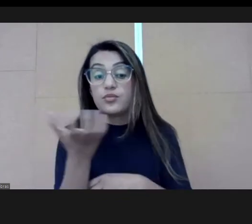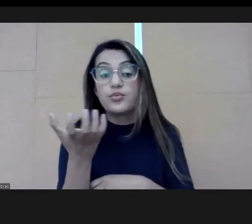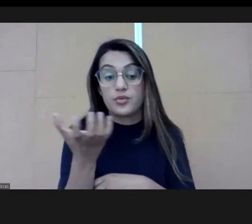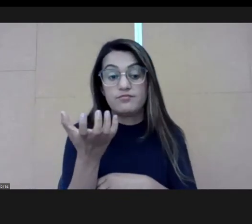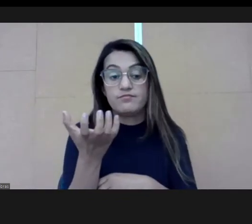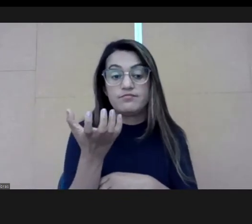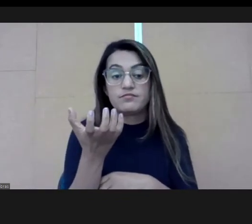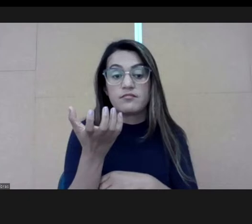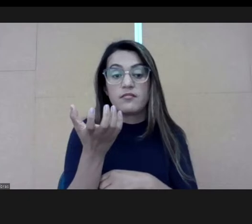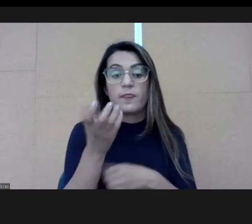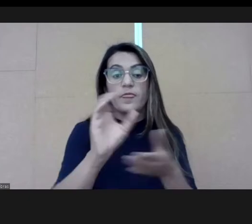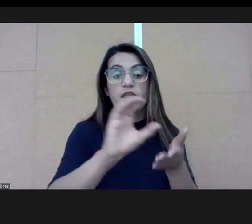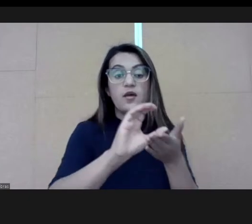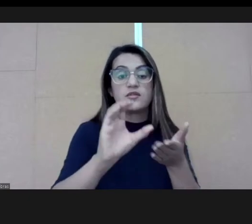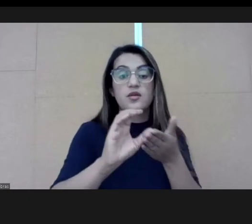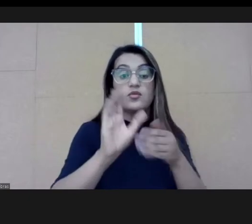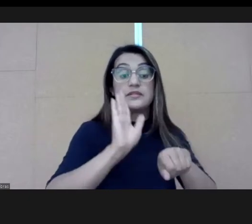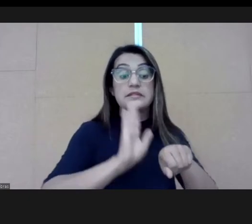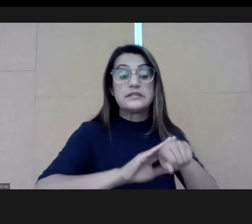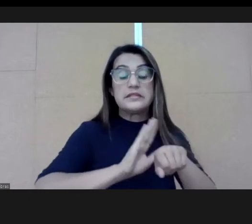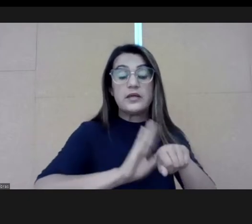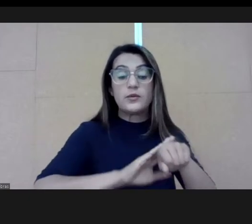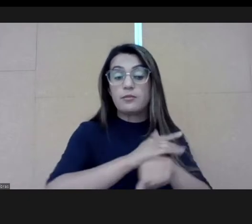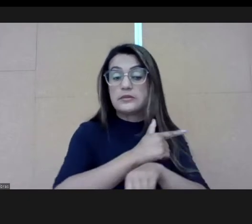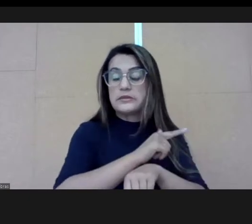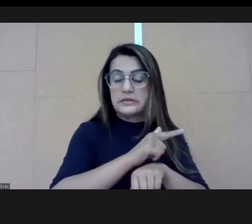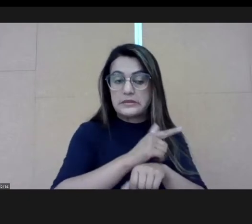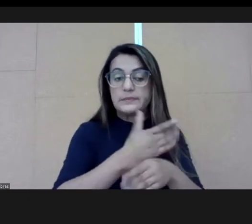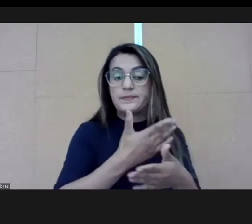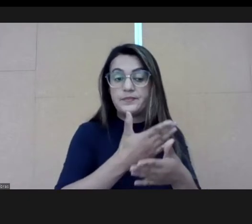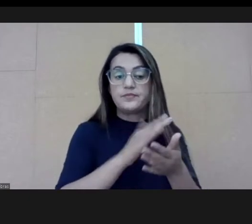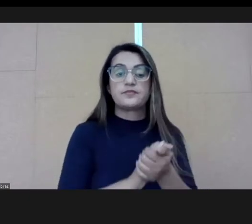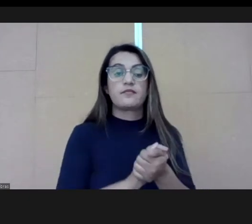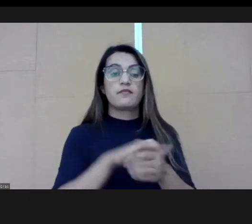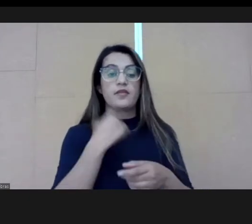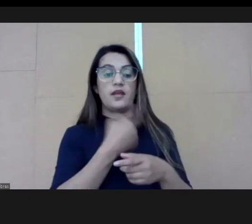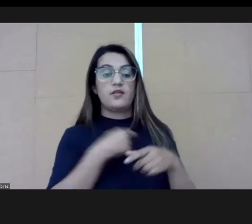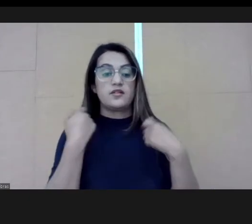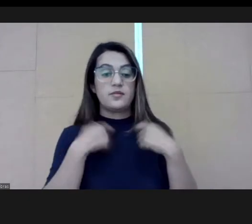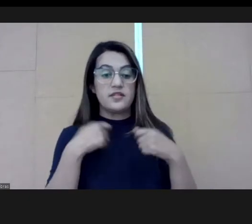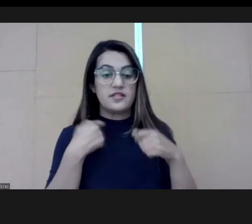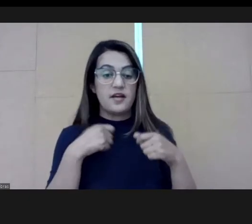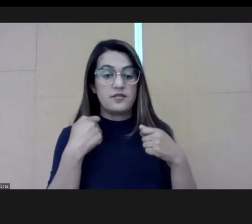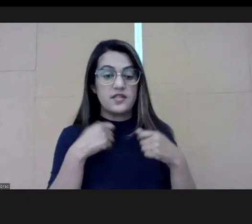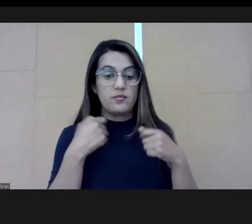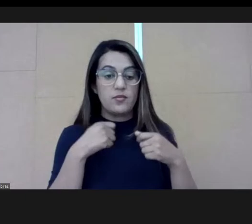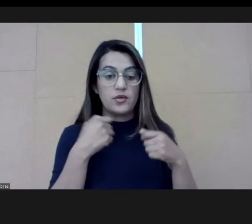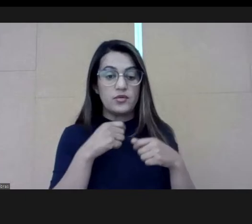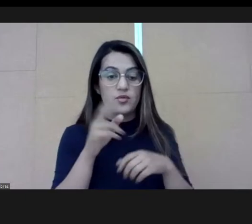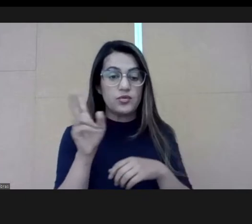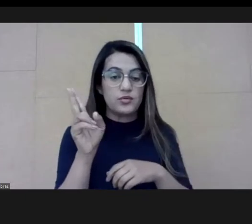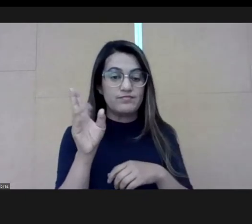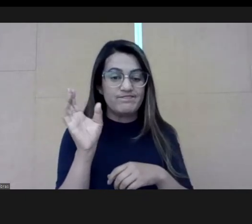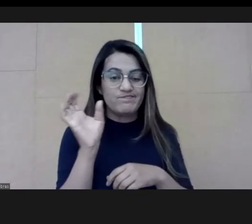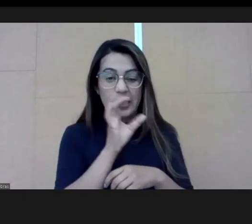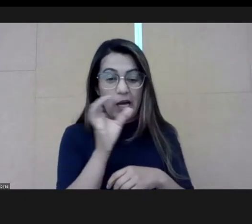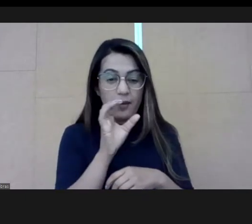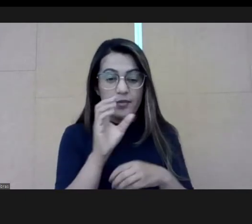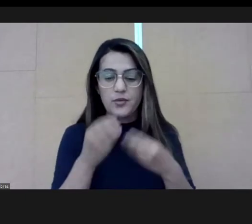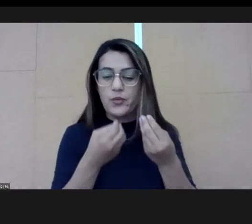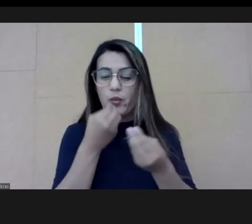them to be here. But we don't have the time. And we had to be very precise.